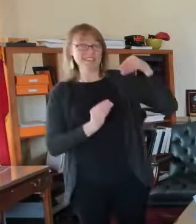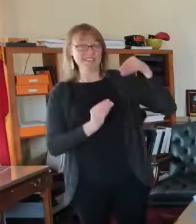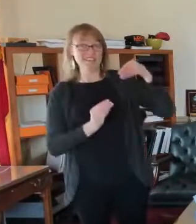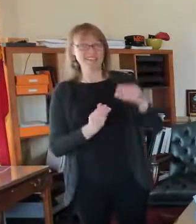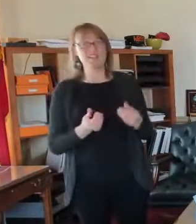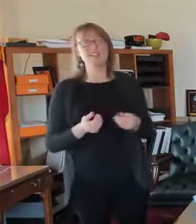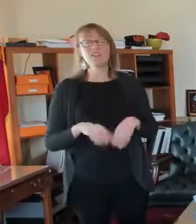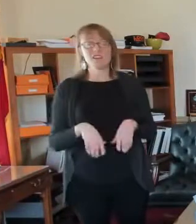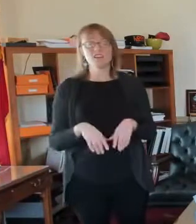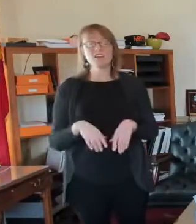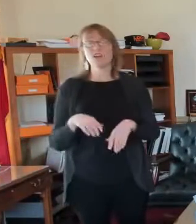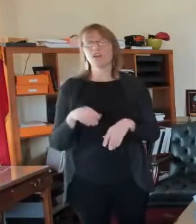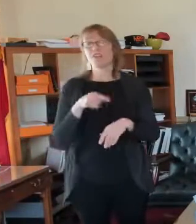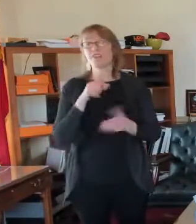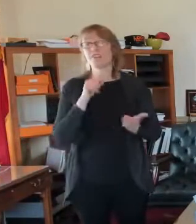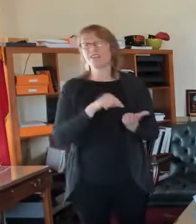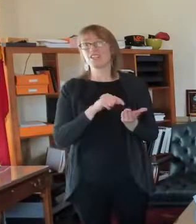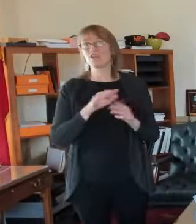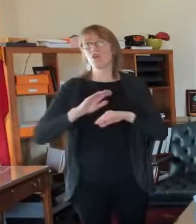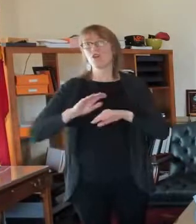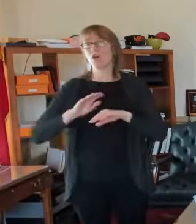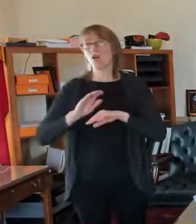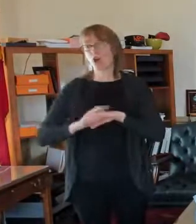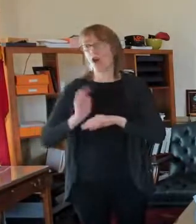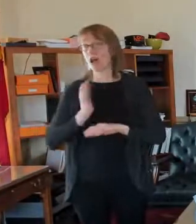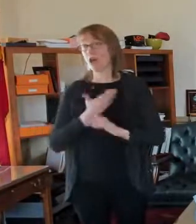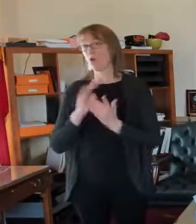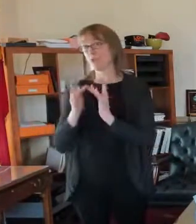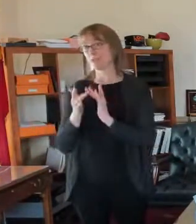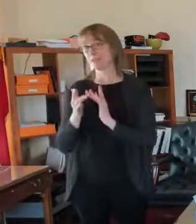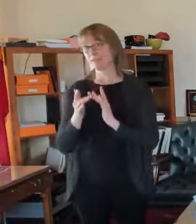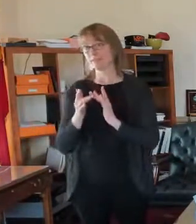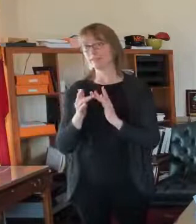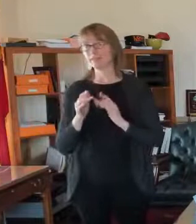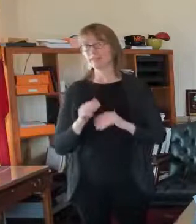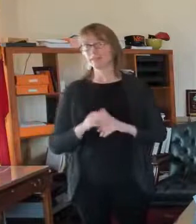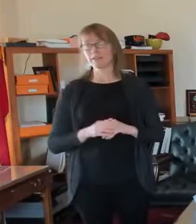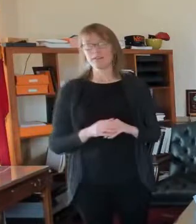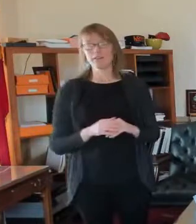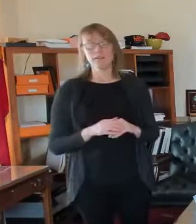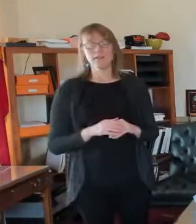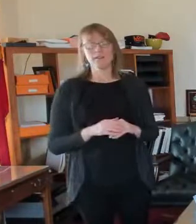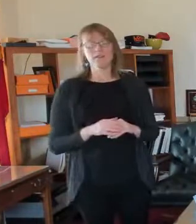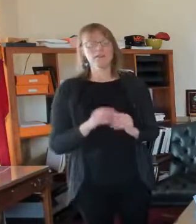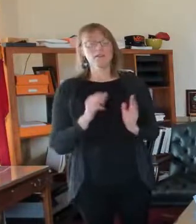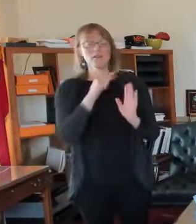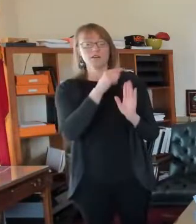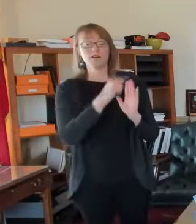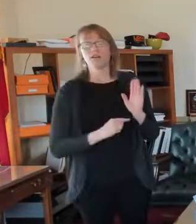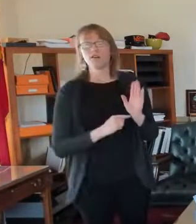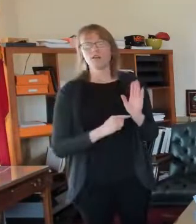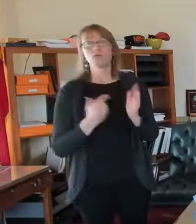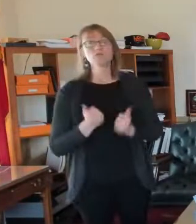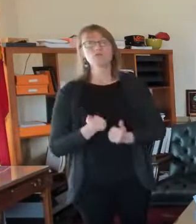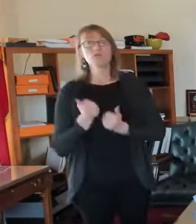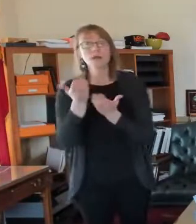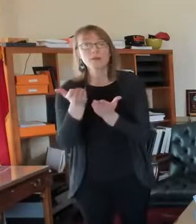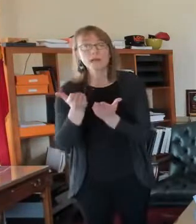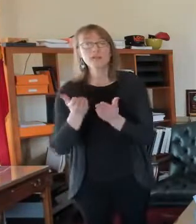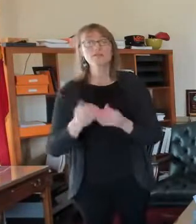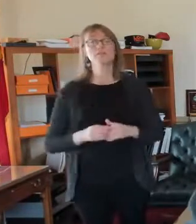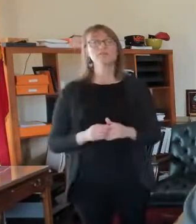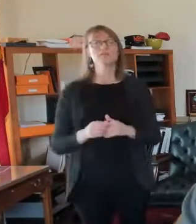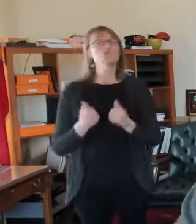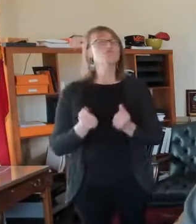many it's posted on our website, 40 some pages posted on our website, making recommendations in terms of maybe how to organize